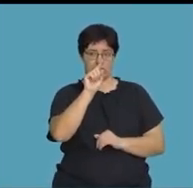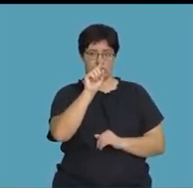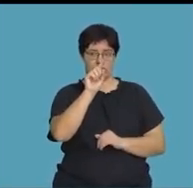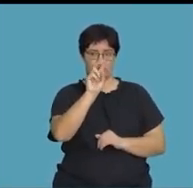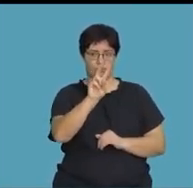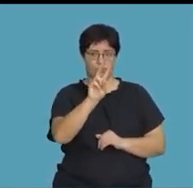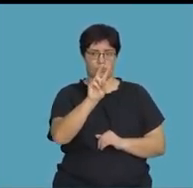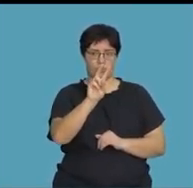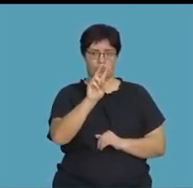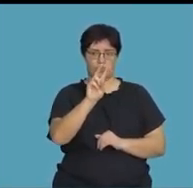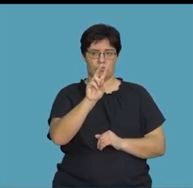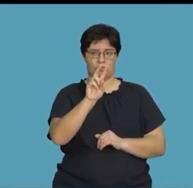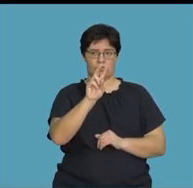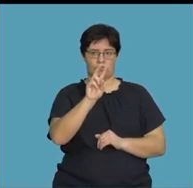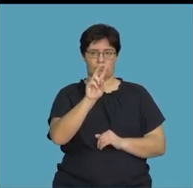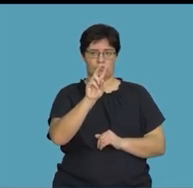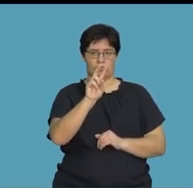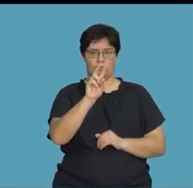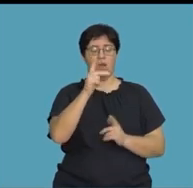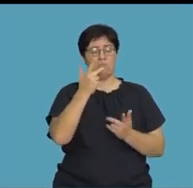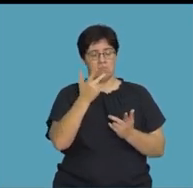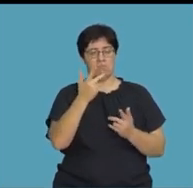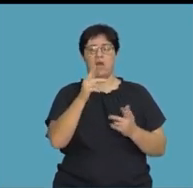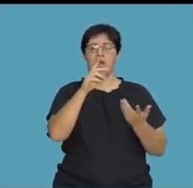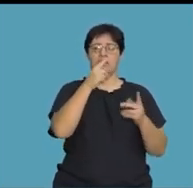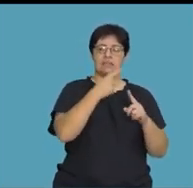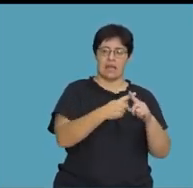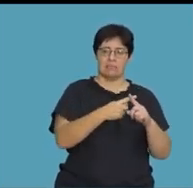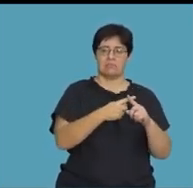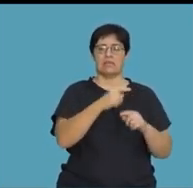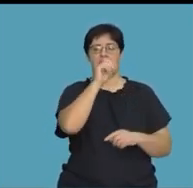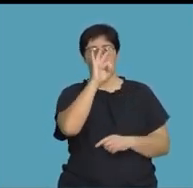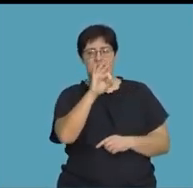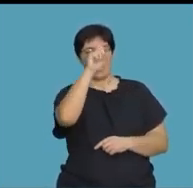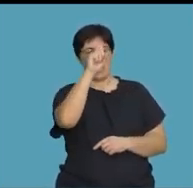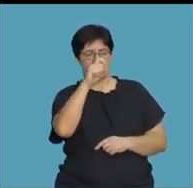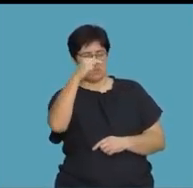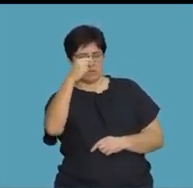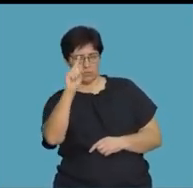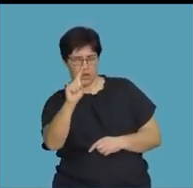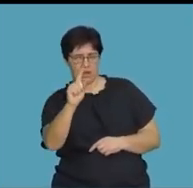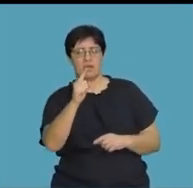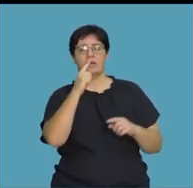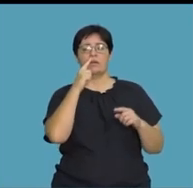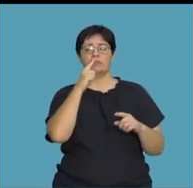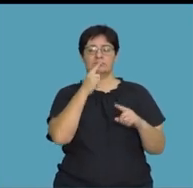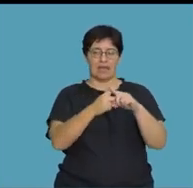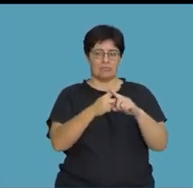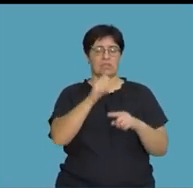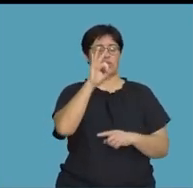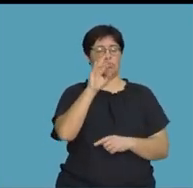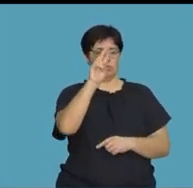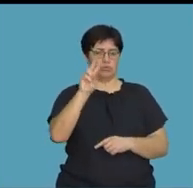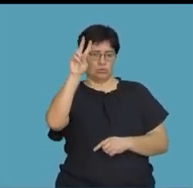3 to the exponent of x minus 1 times 3 to the exponent of 2x. And then,